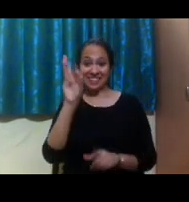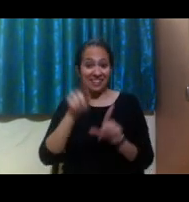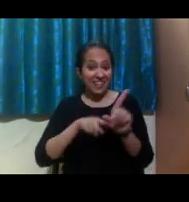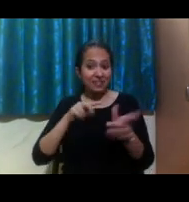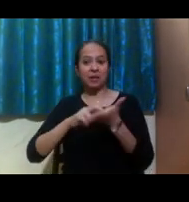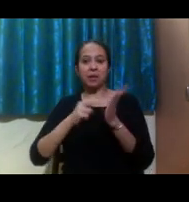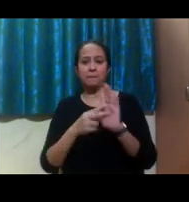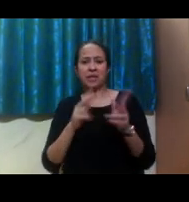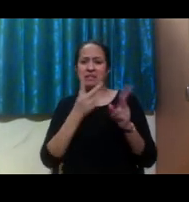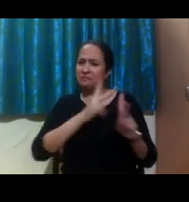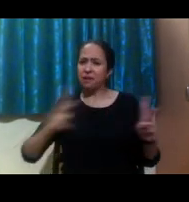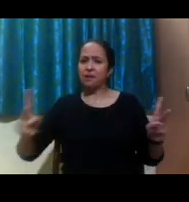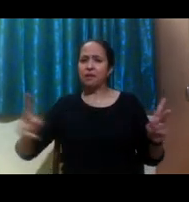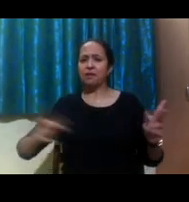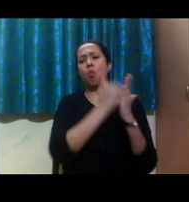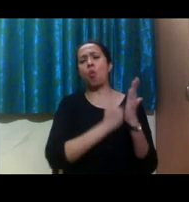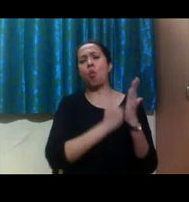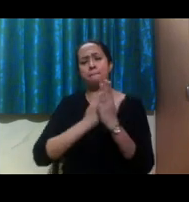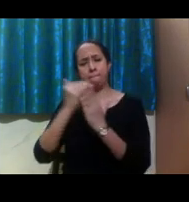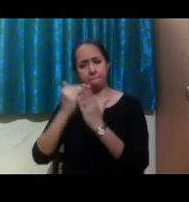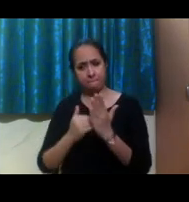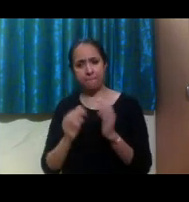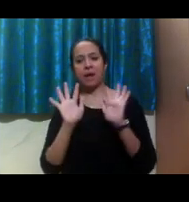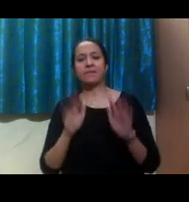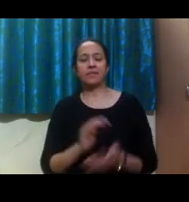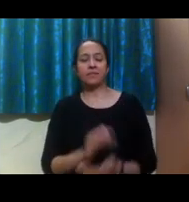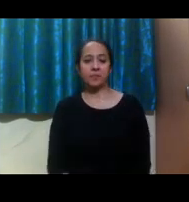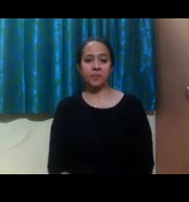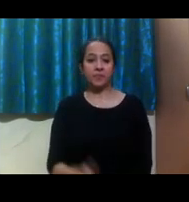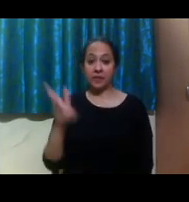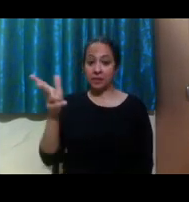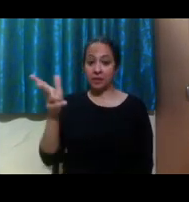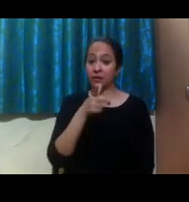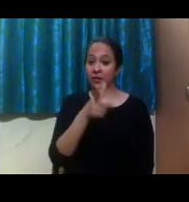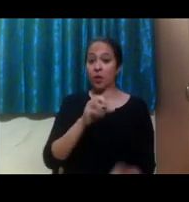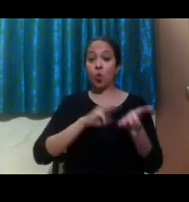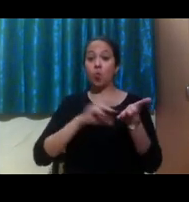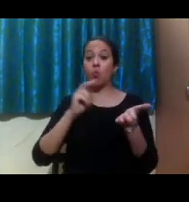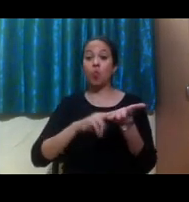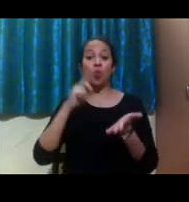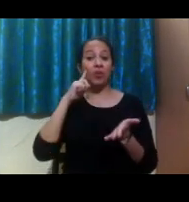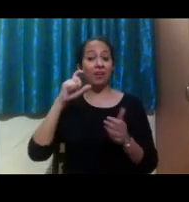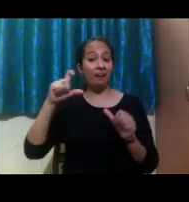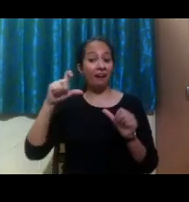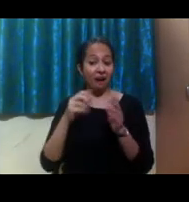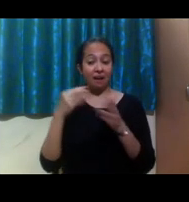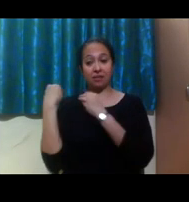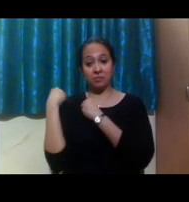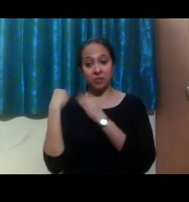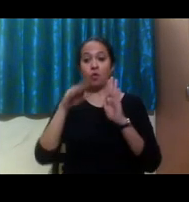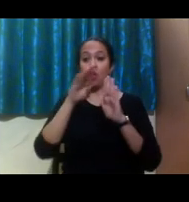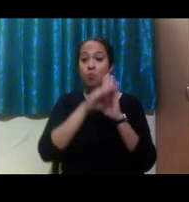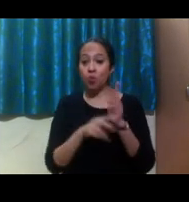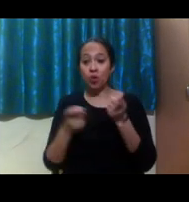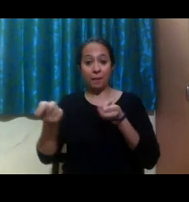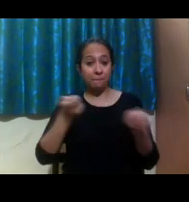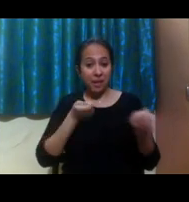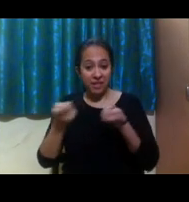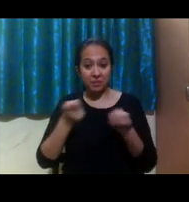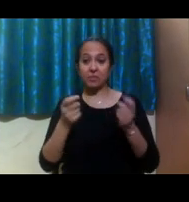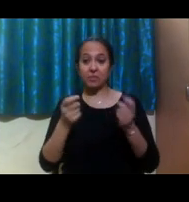And so I mentioned that I'm from the National Clearinghouse on Disability and Exchange Project with Mobility International USA.